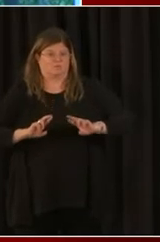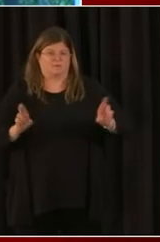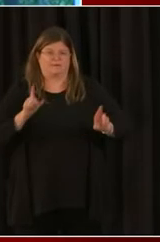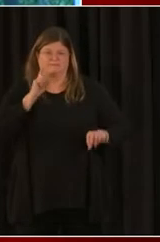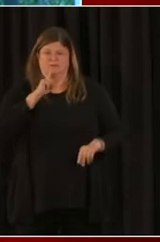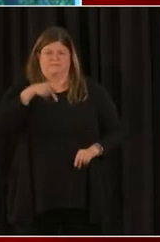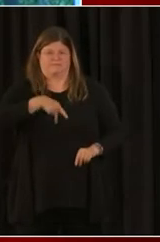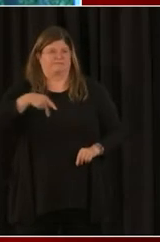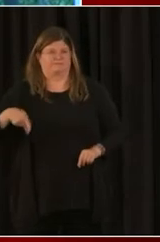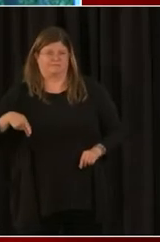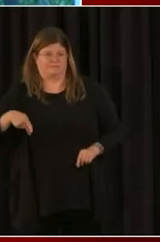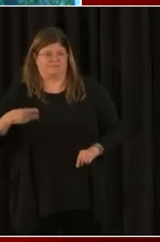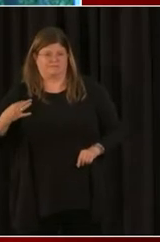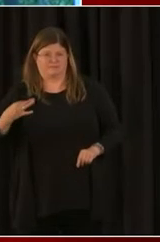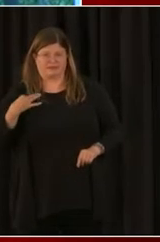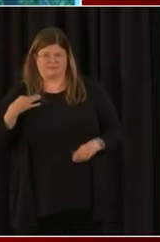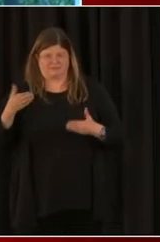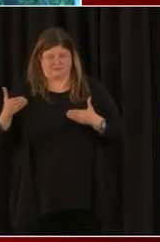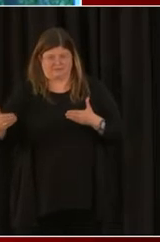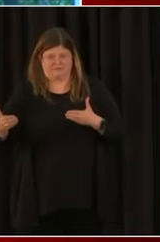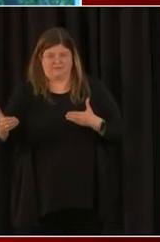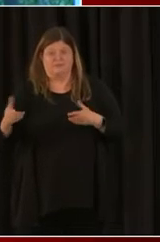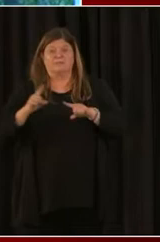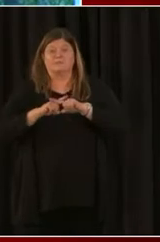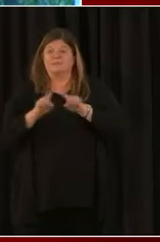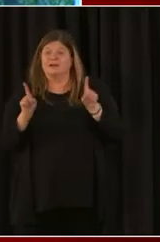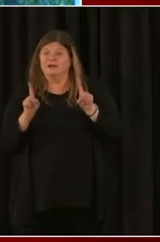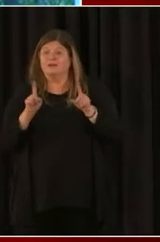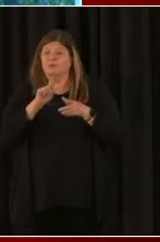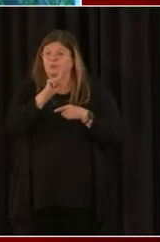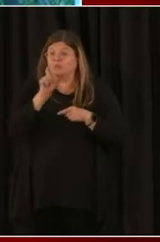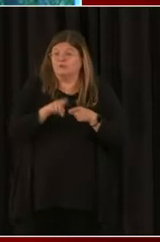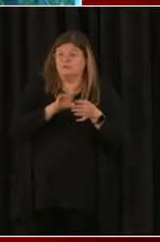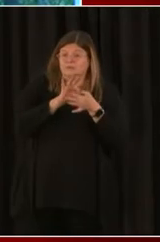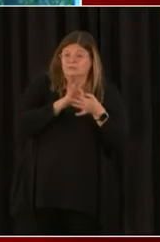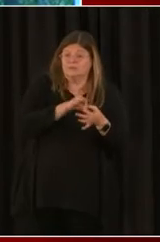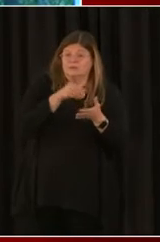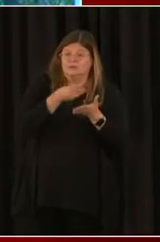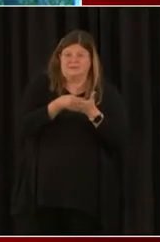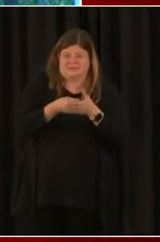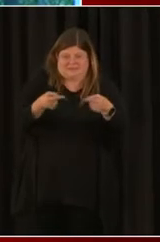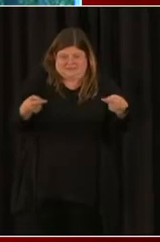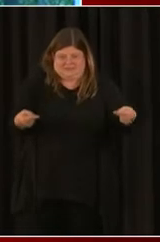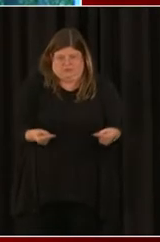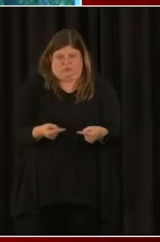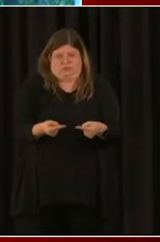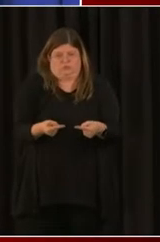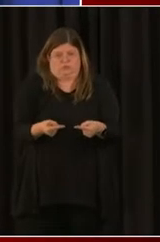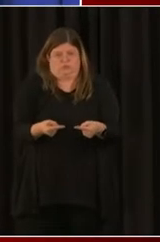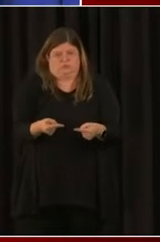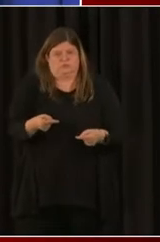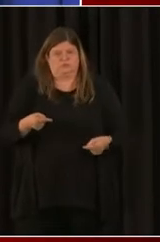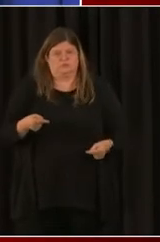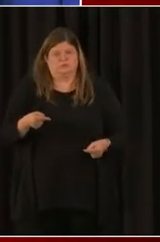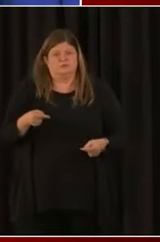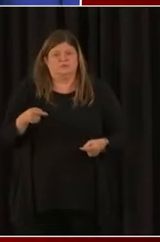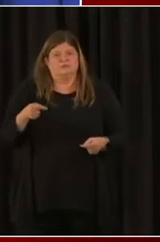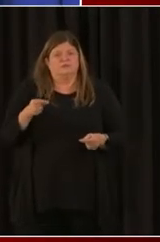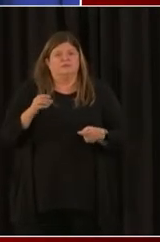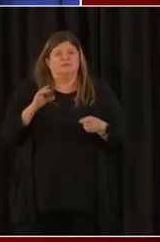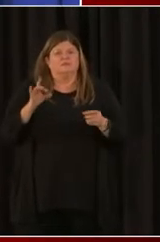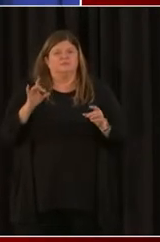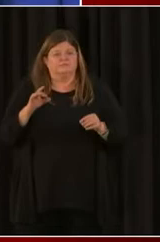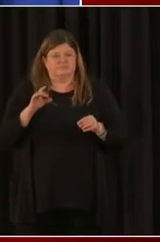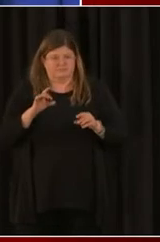as we like to say. So I do have a question about the Economic Injury Disaster Loan Program. Is that portal currently open?